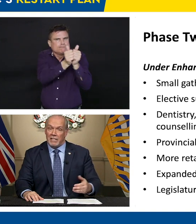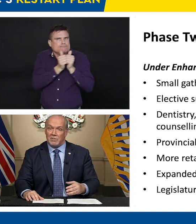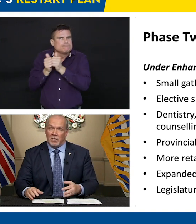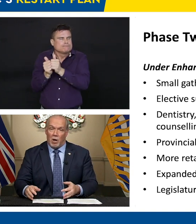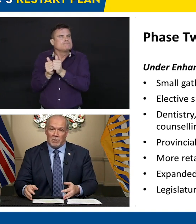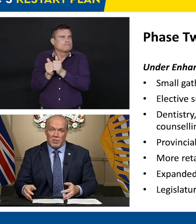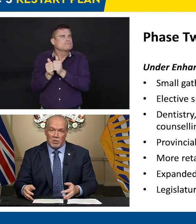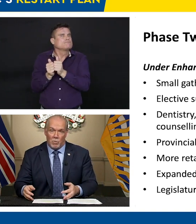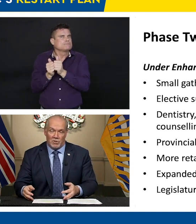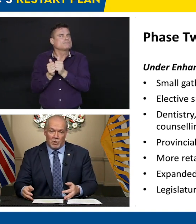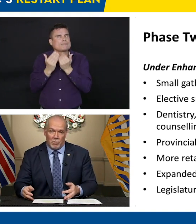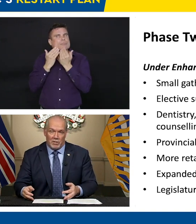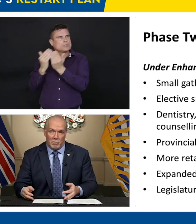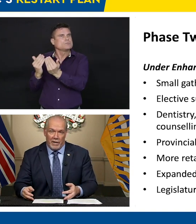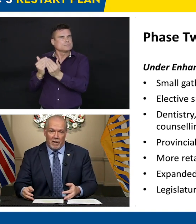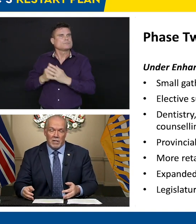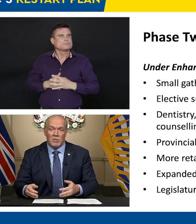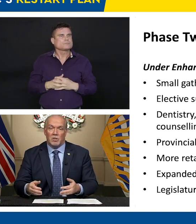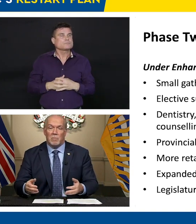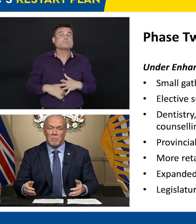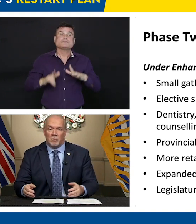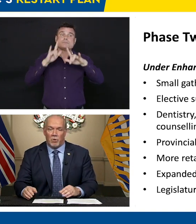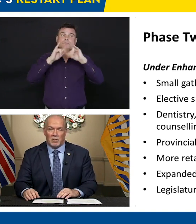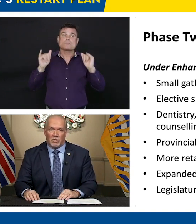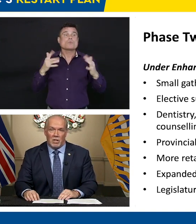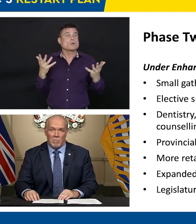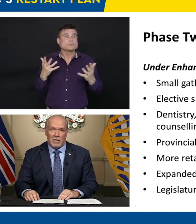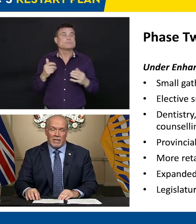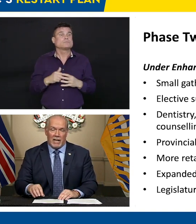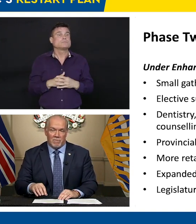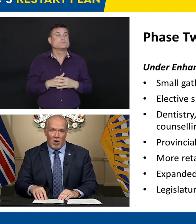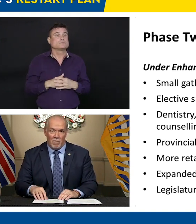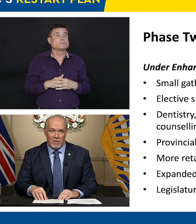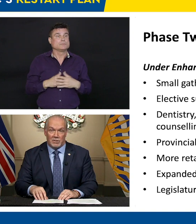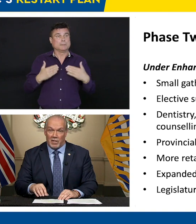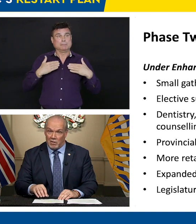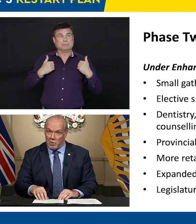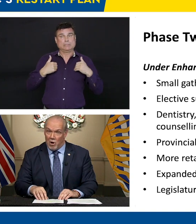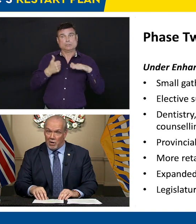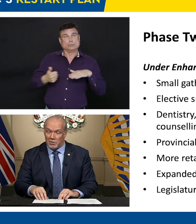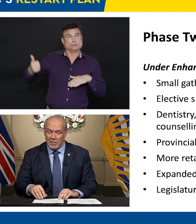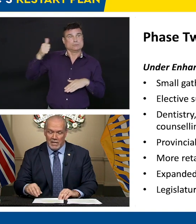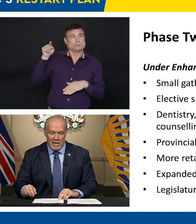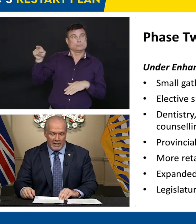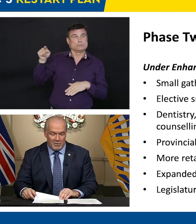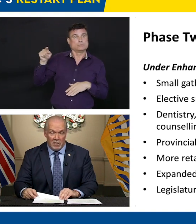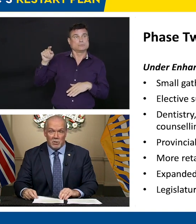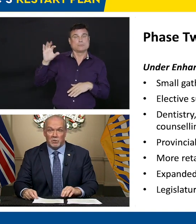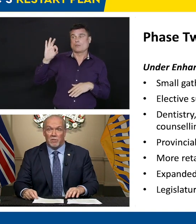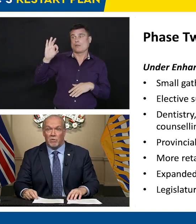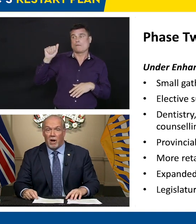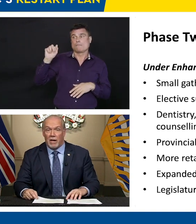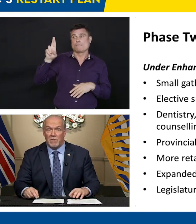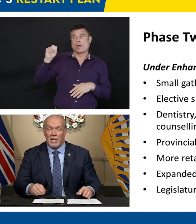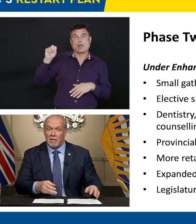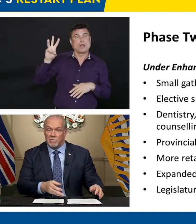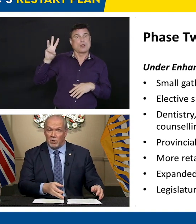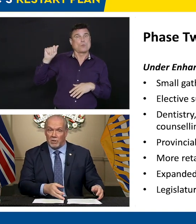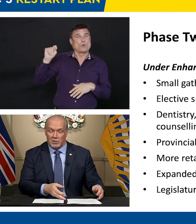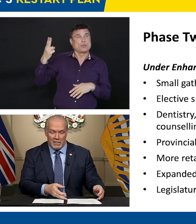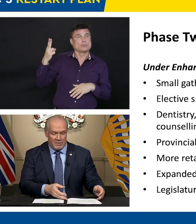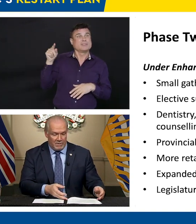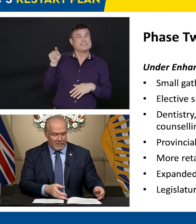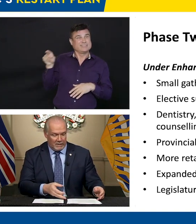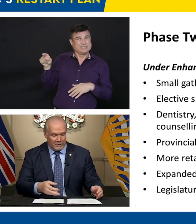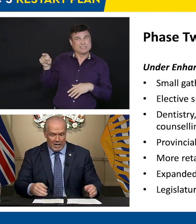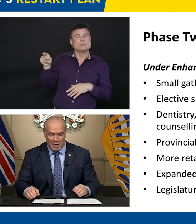and the ideas the opposition wants to bring to bear so the people of British Columbia can have confidence that our democracy continues to thrive and